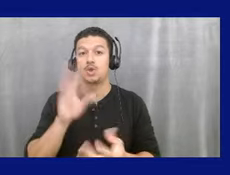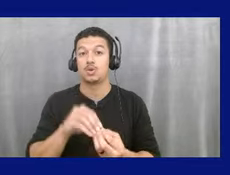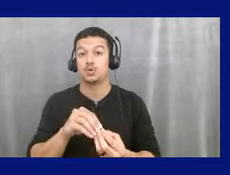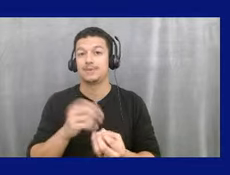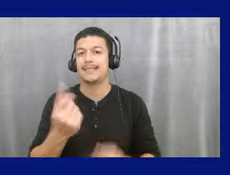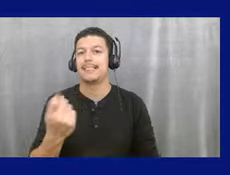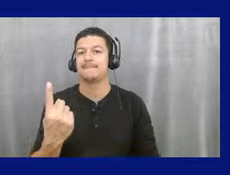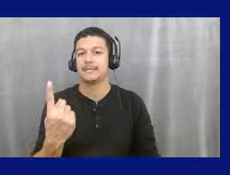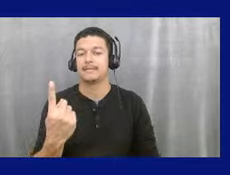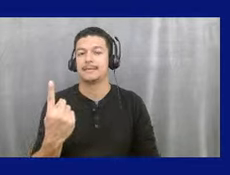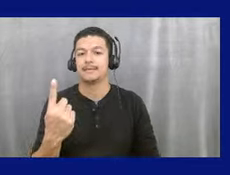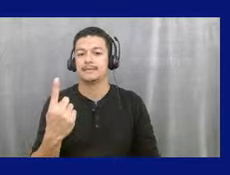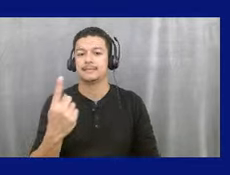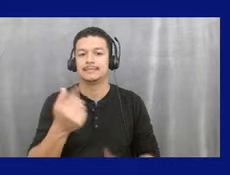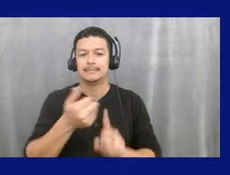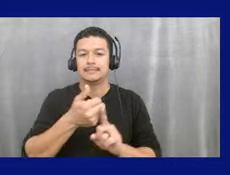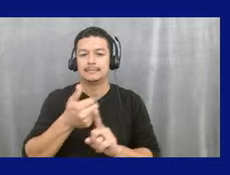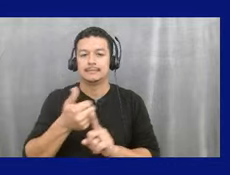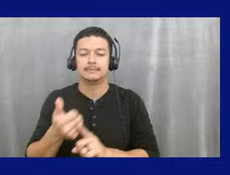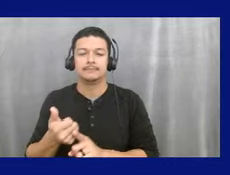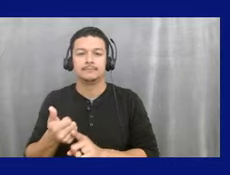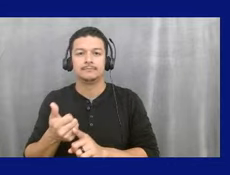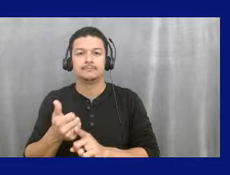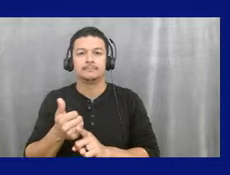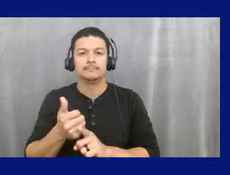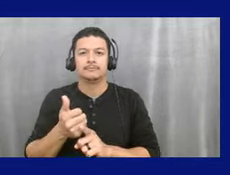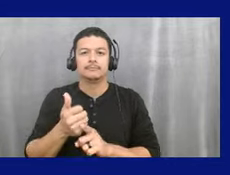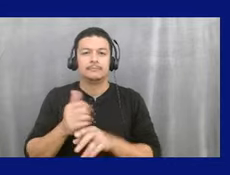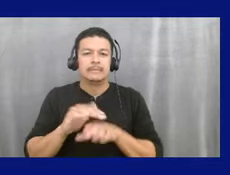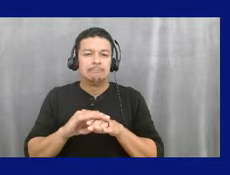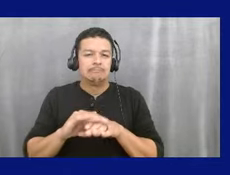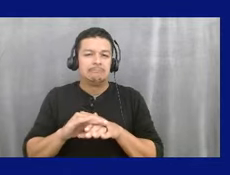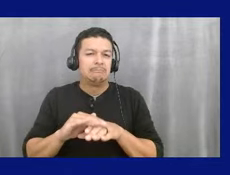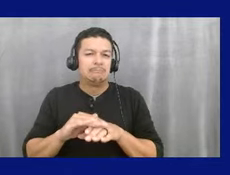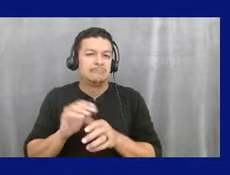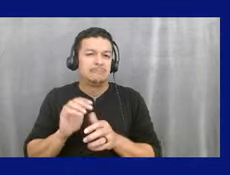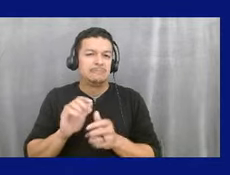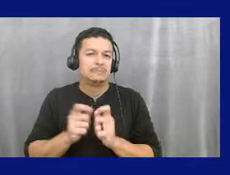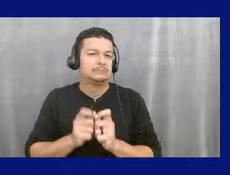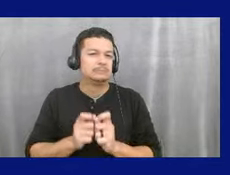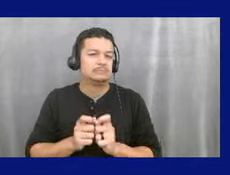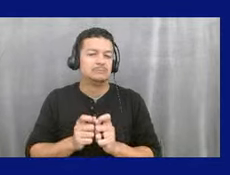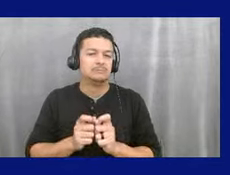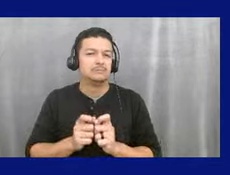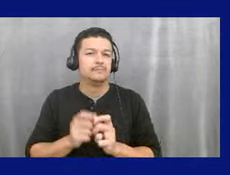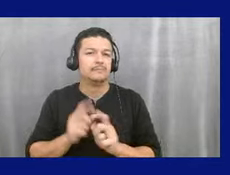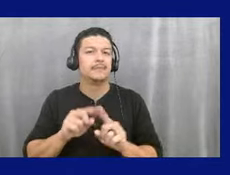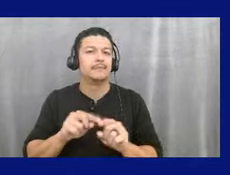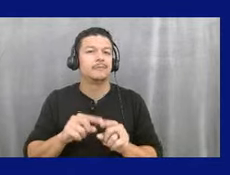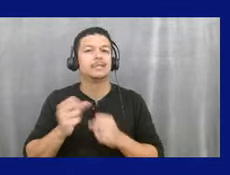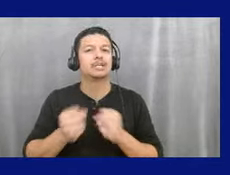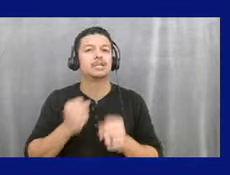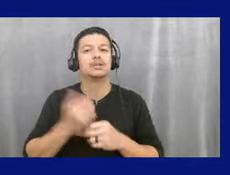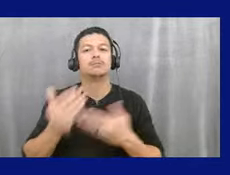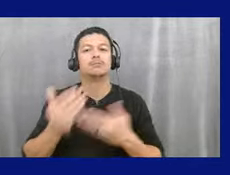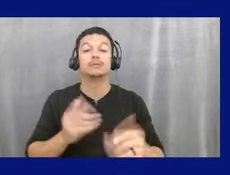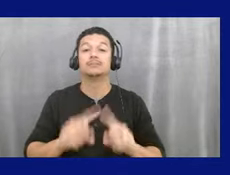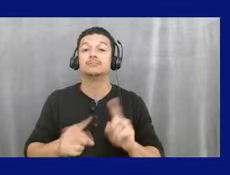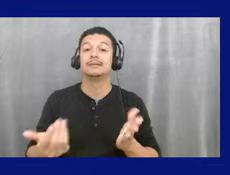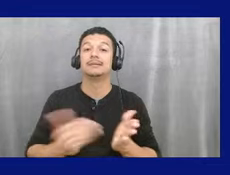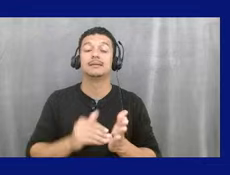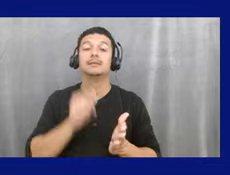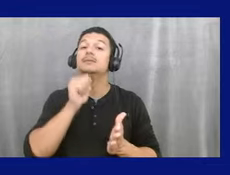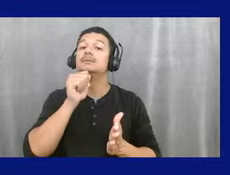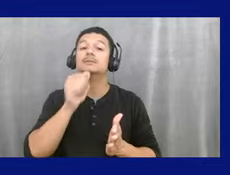these elements are, has to be minimally updated based on the year process. But again, it has not been,